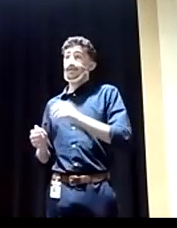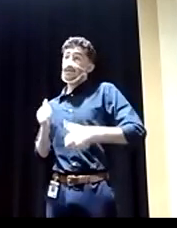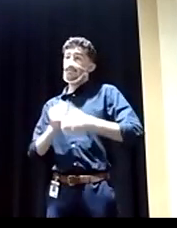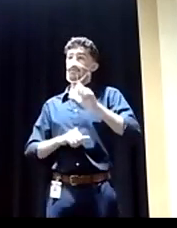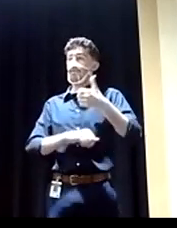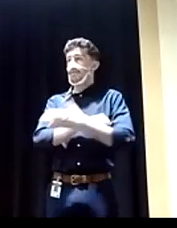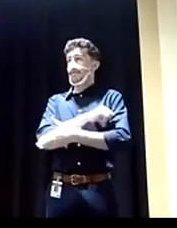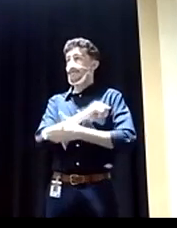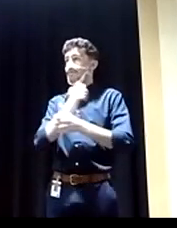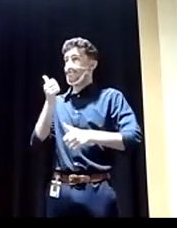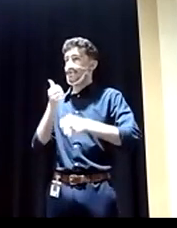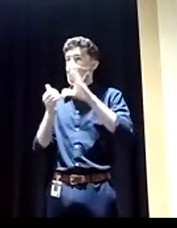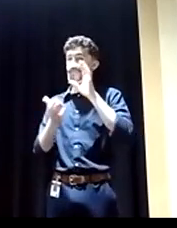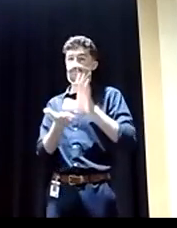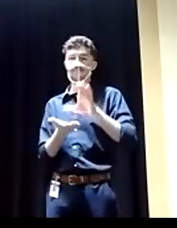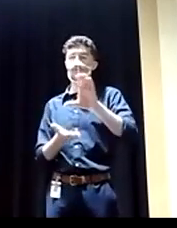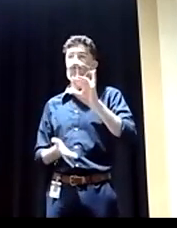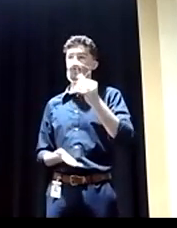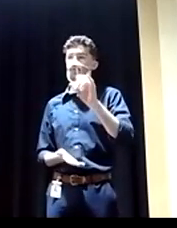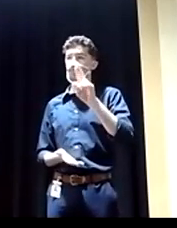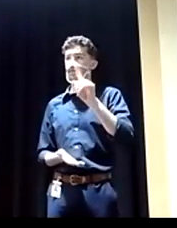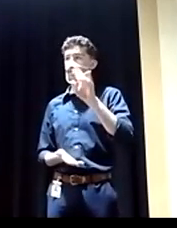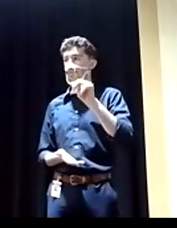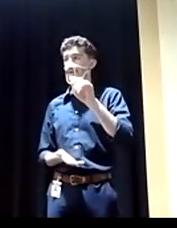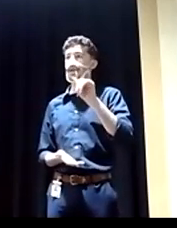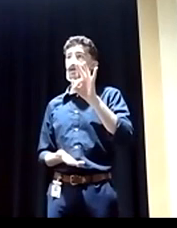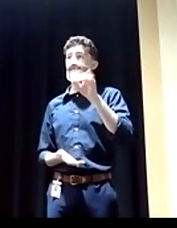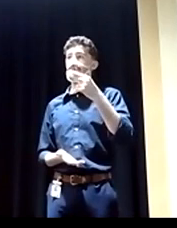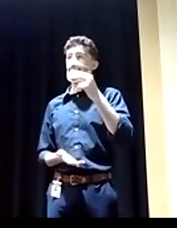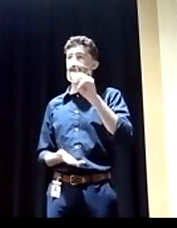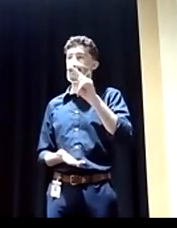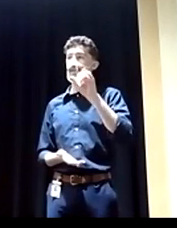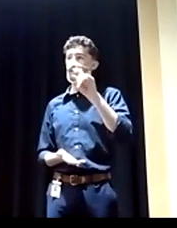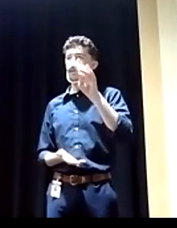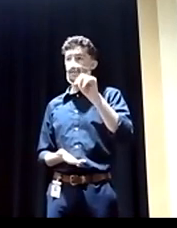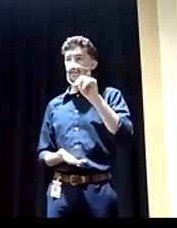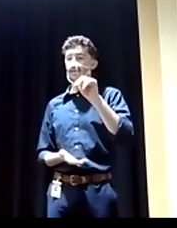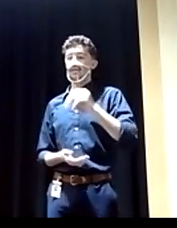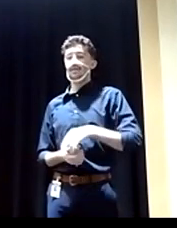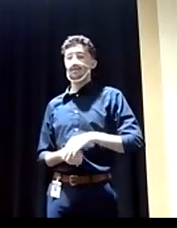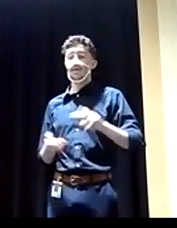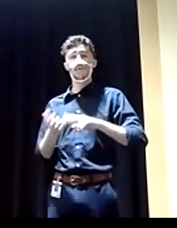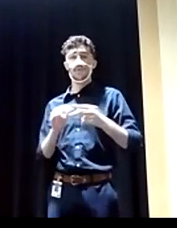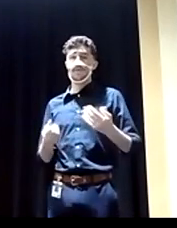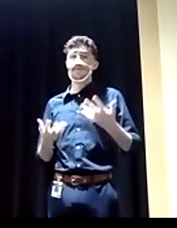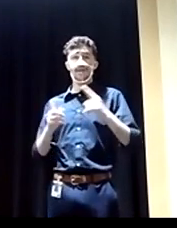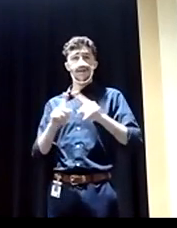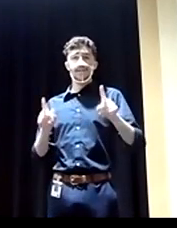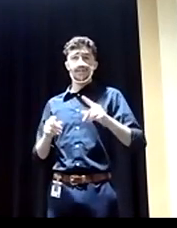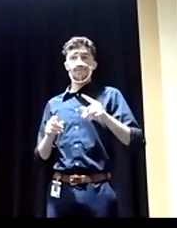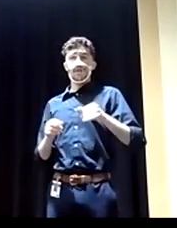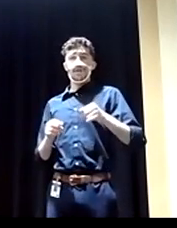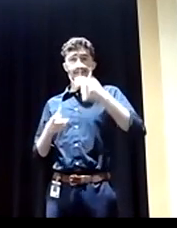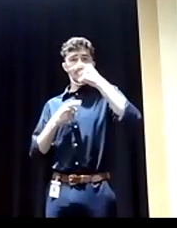like Jordan and Afghanistan and Egypt, where we have a whole set of interests at play, and we're doing things like